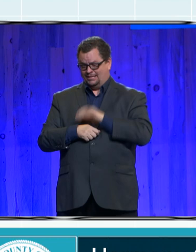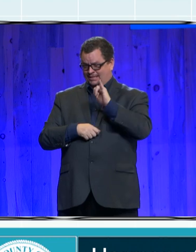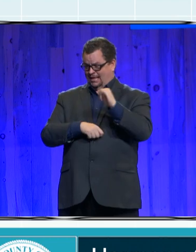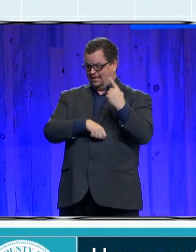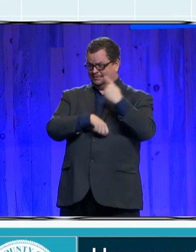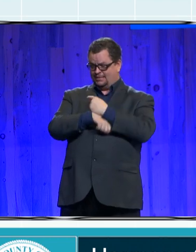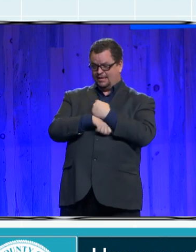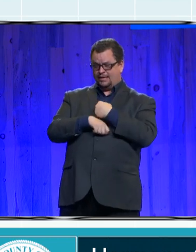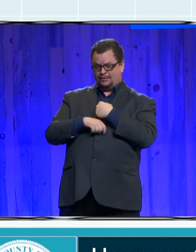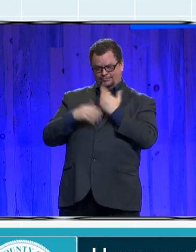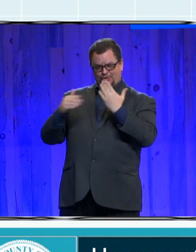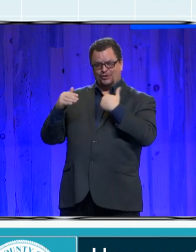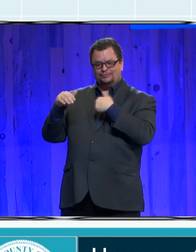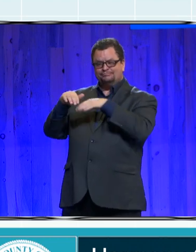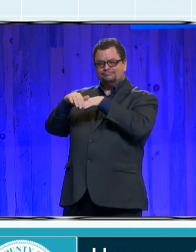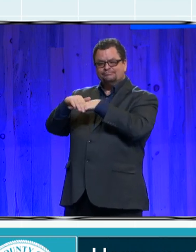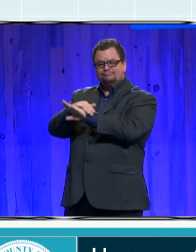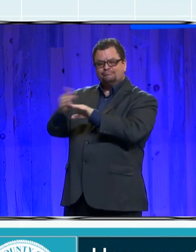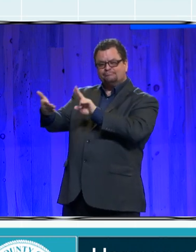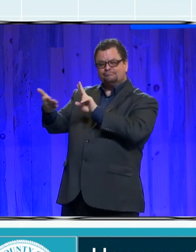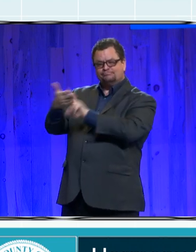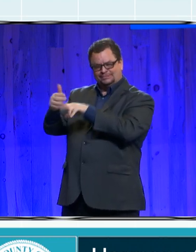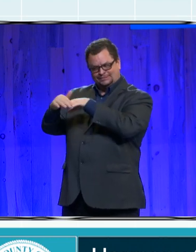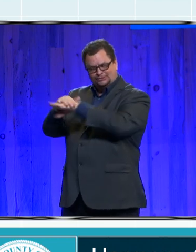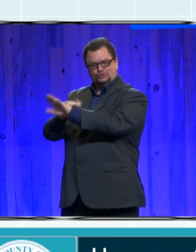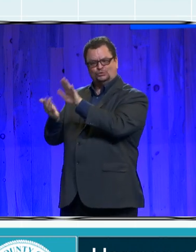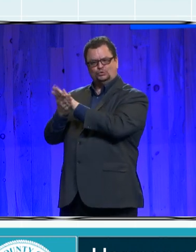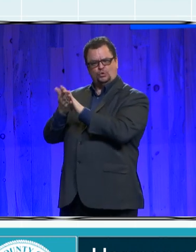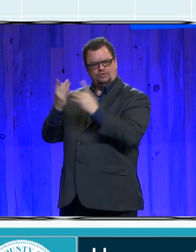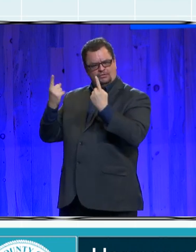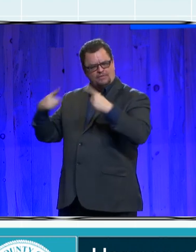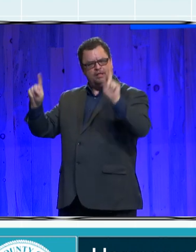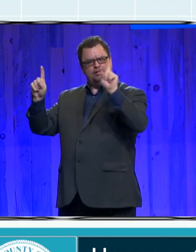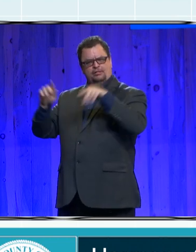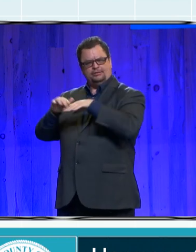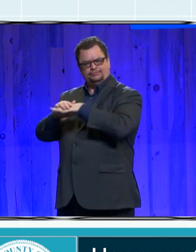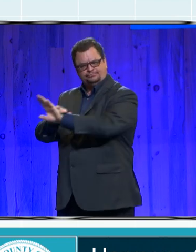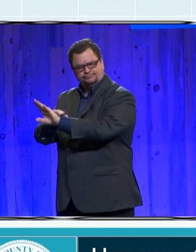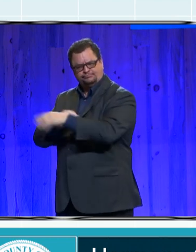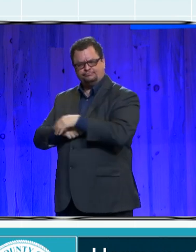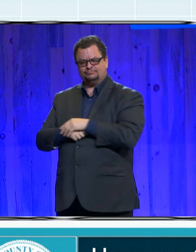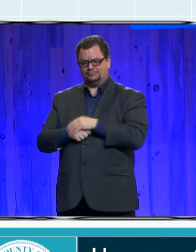McKinney-Vento Act, I was picked up by my caseworker and she took me to my new home.